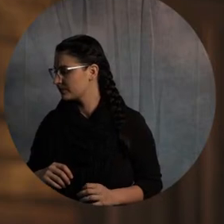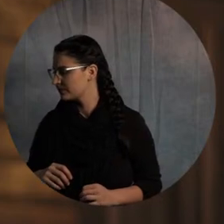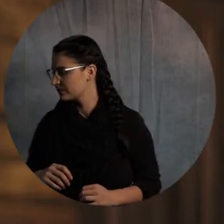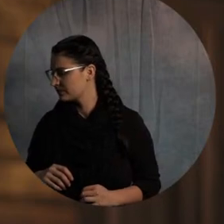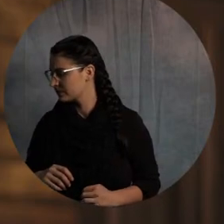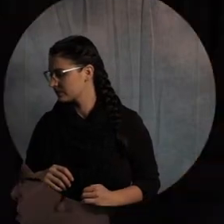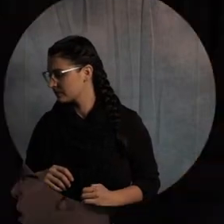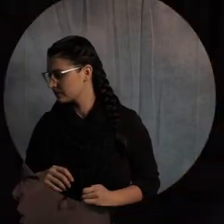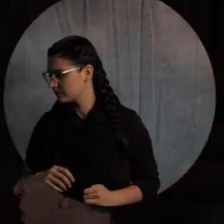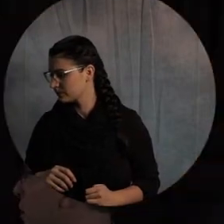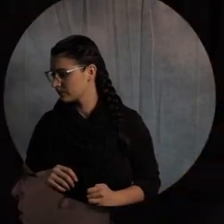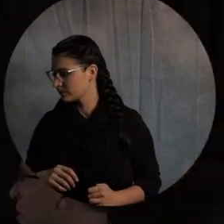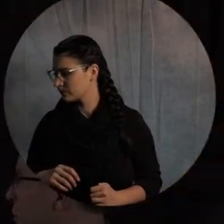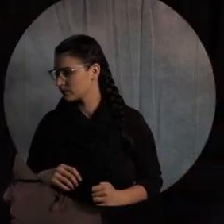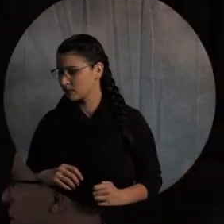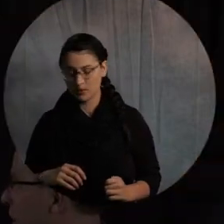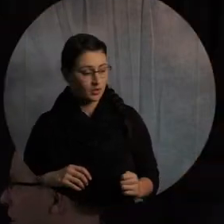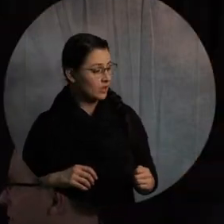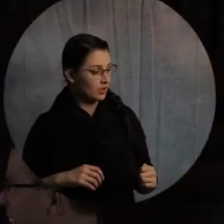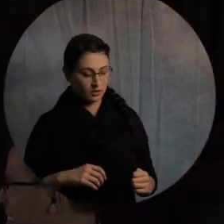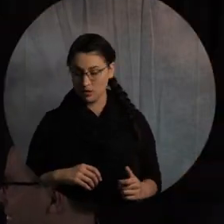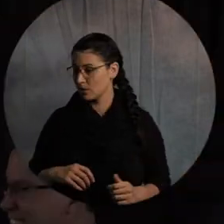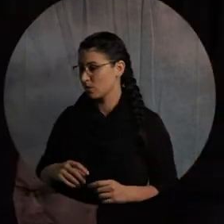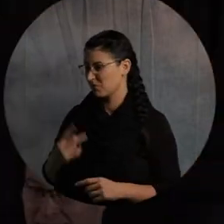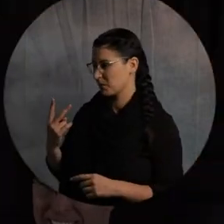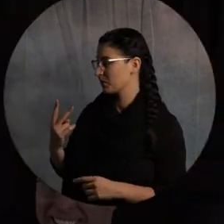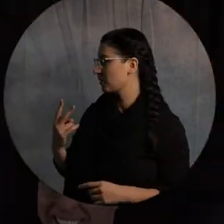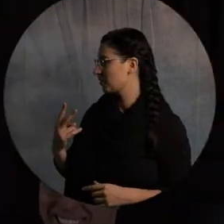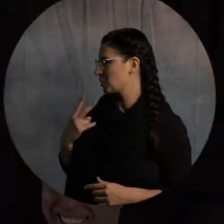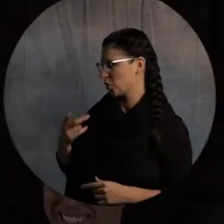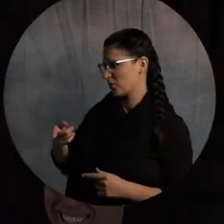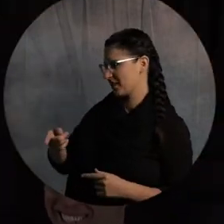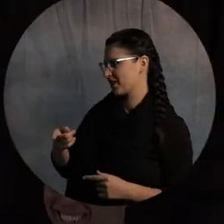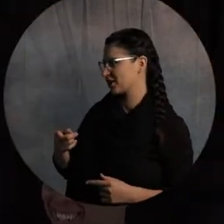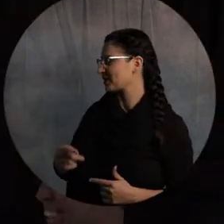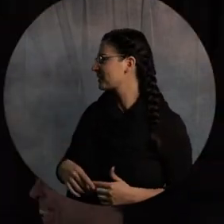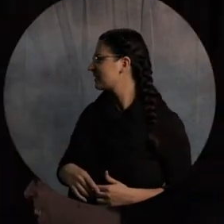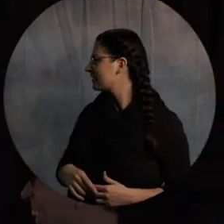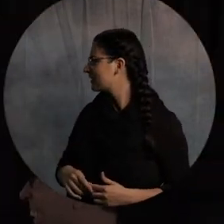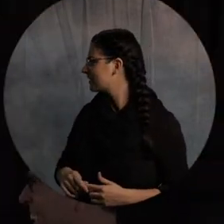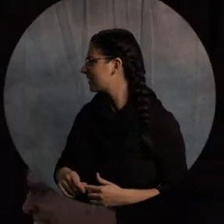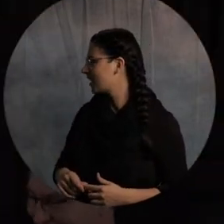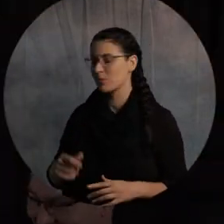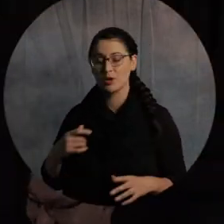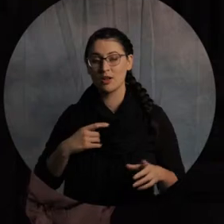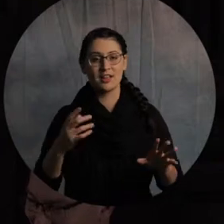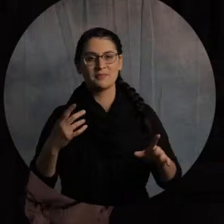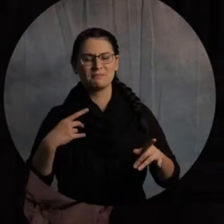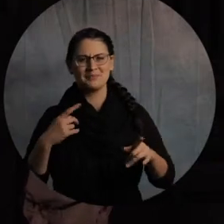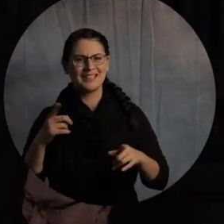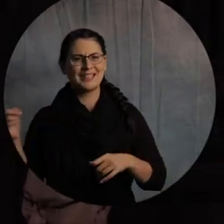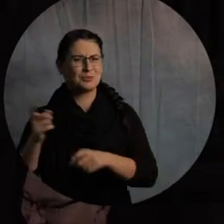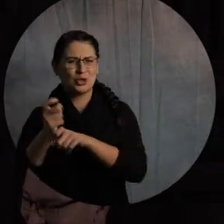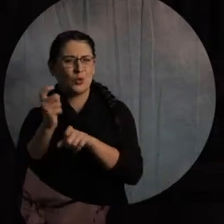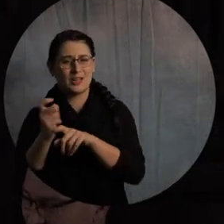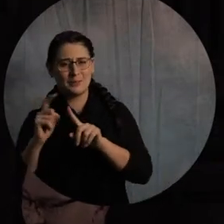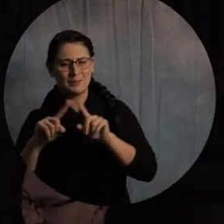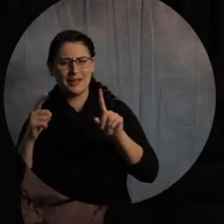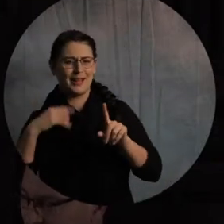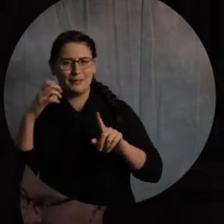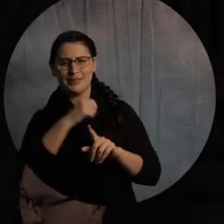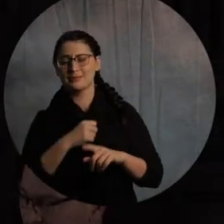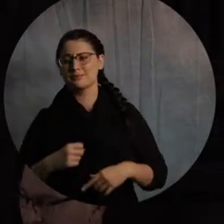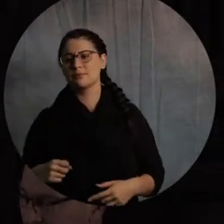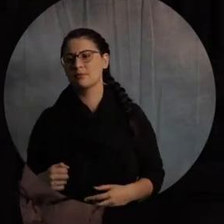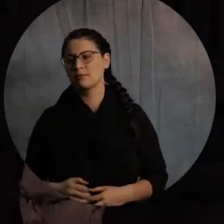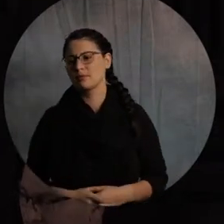we'll jump on that. two that are sitting up here is the ones that we need to Probably. Yeah. Yeah, was a total joke. All right. But I'm to leave you this, and then we can ask